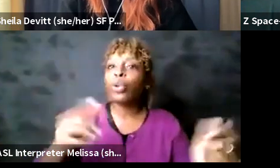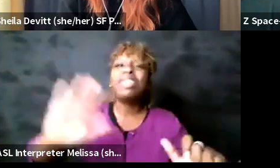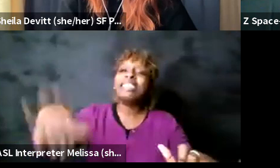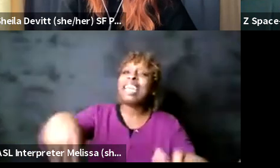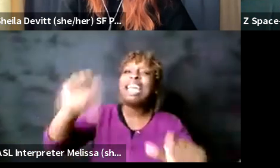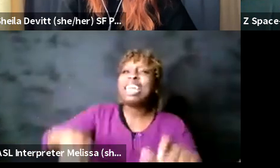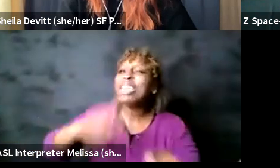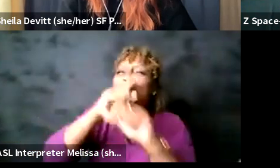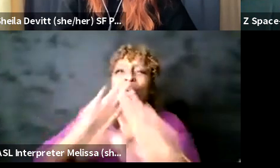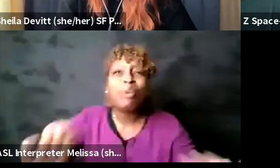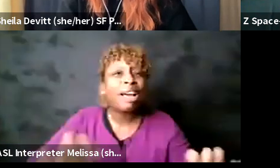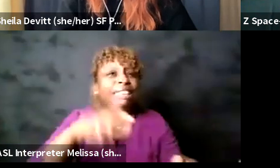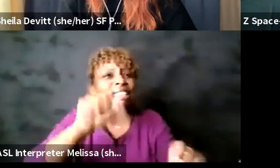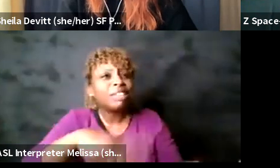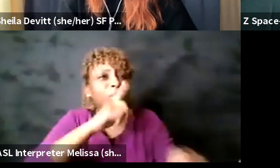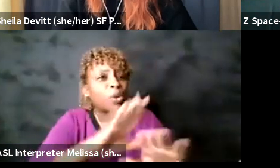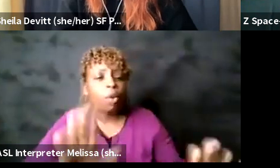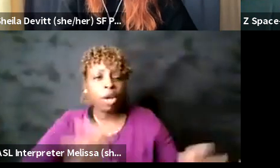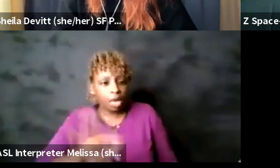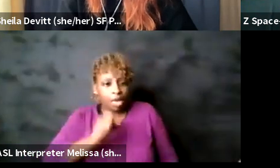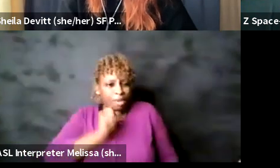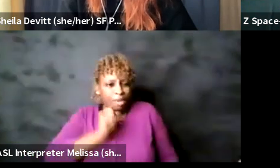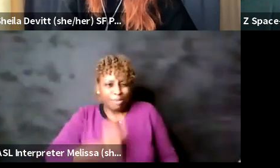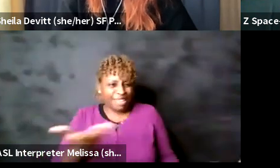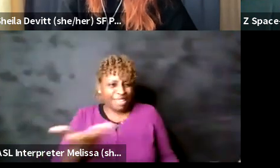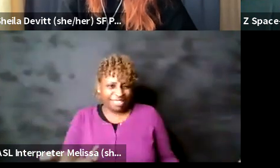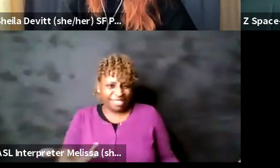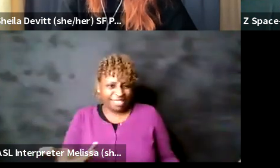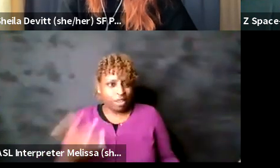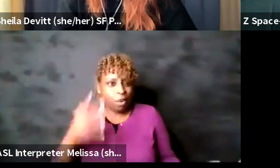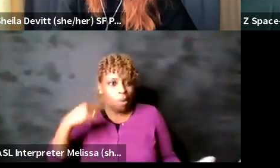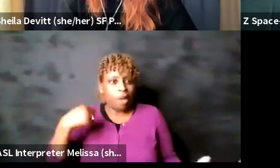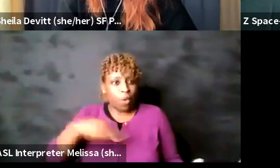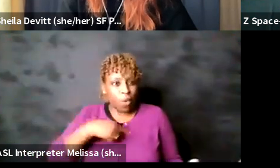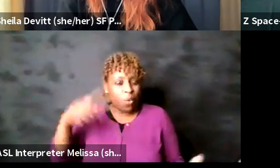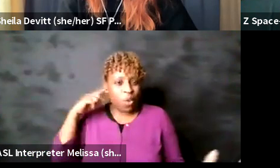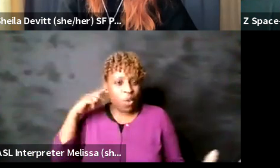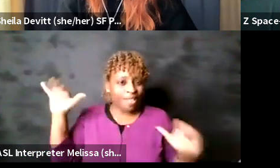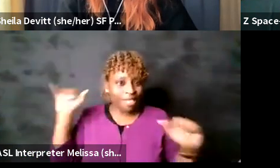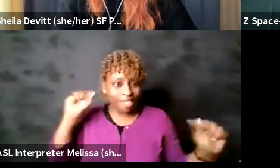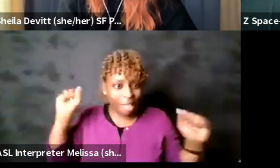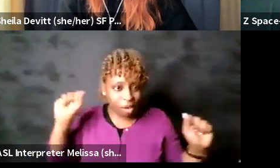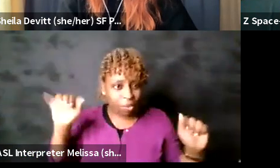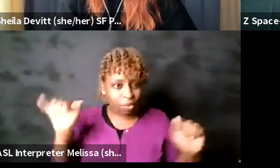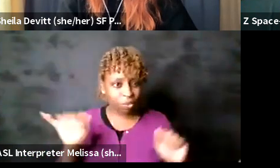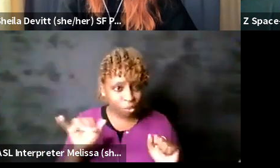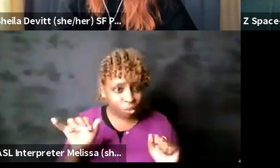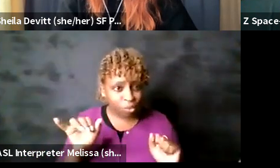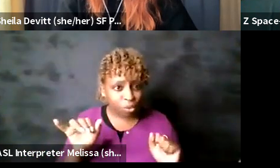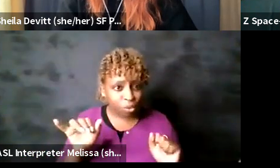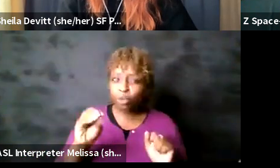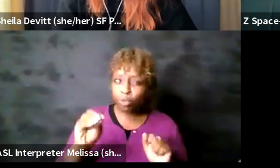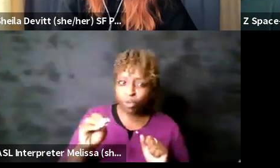we're going to be loud five nights a week and there's just this kind of expansive perspective that I think uh